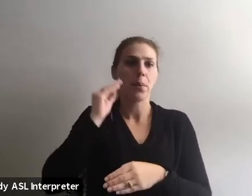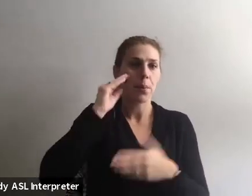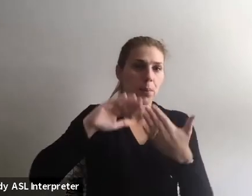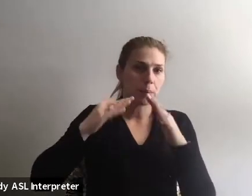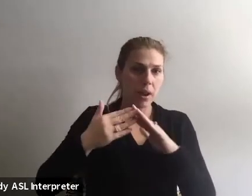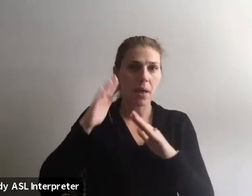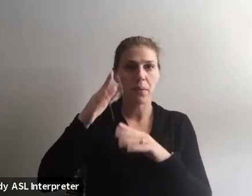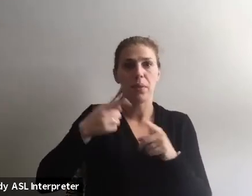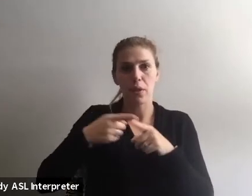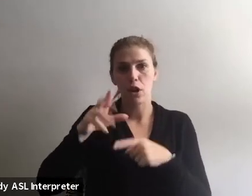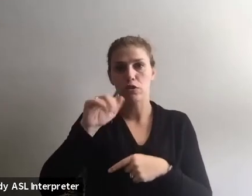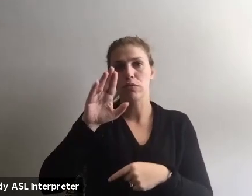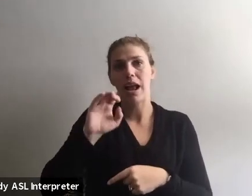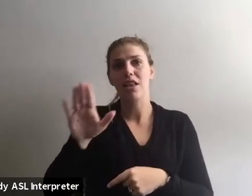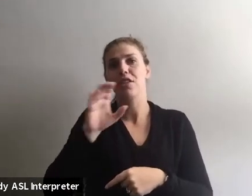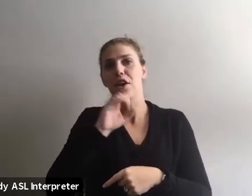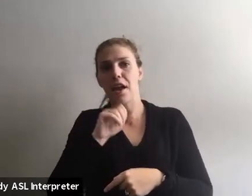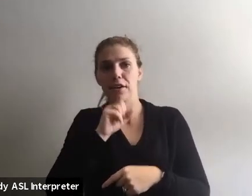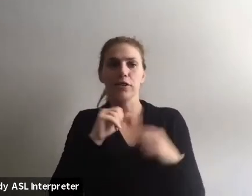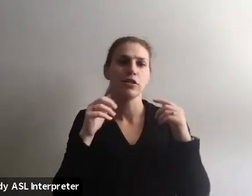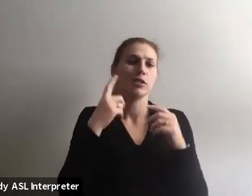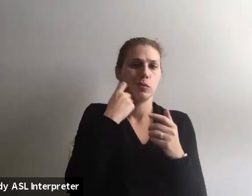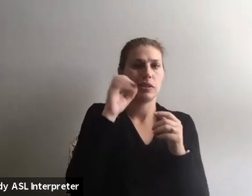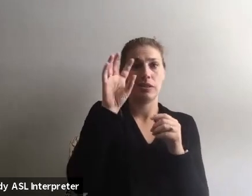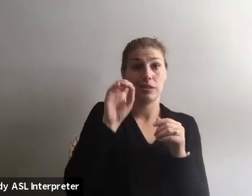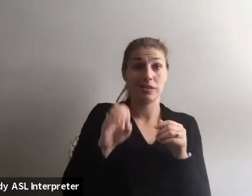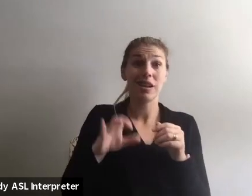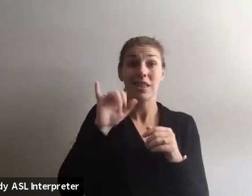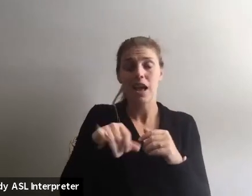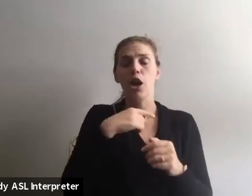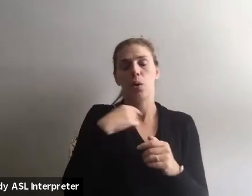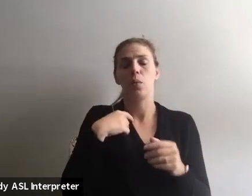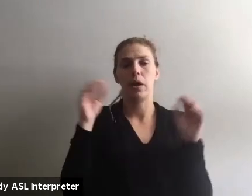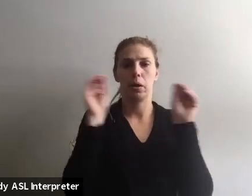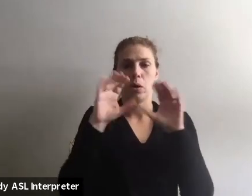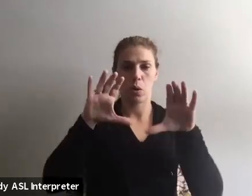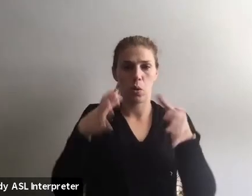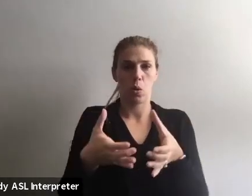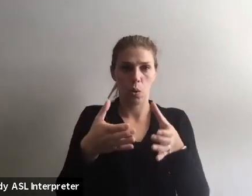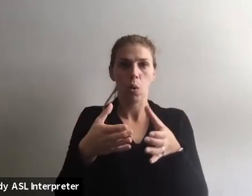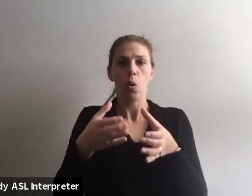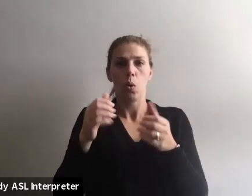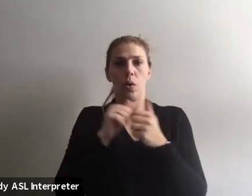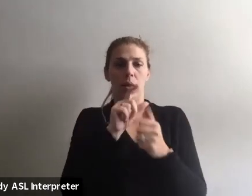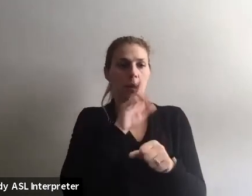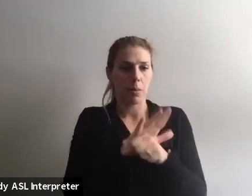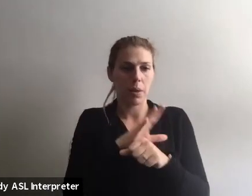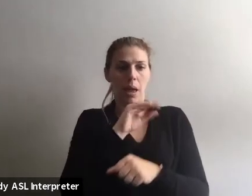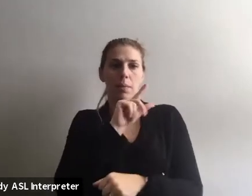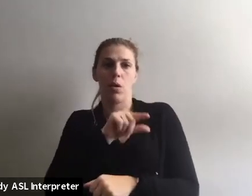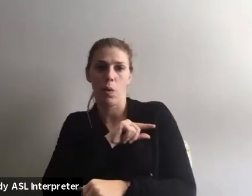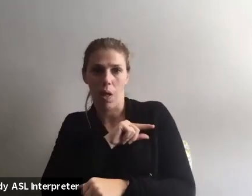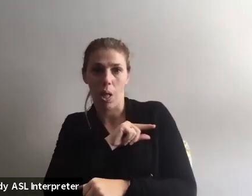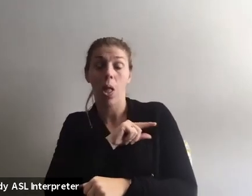their discipline, their race, their age, all of those things we just talked about. And we assembled a cohort with commitment and quality